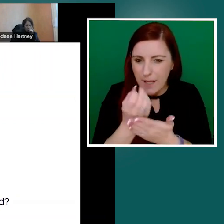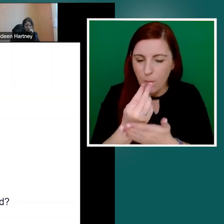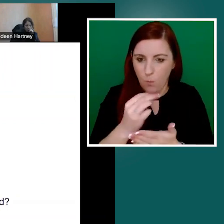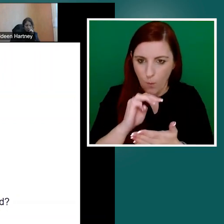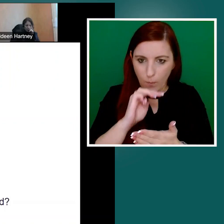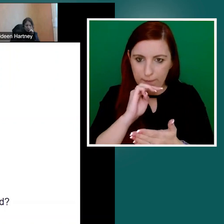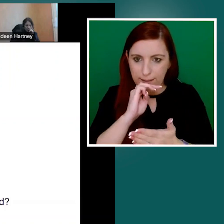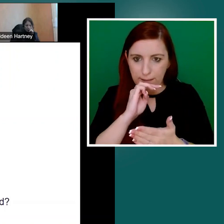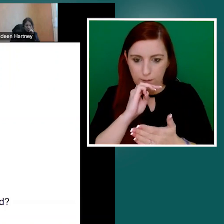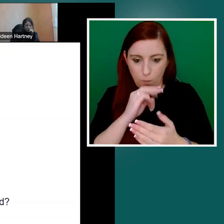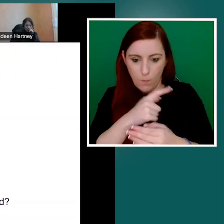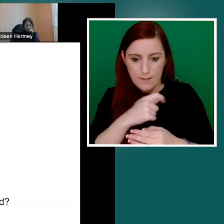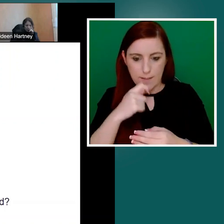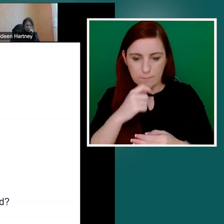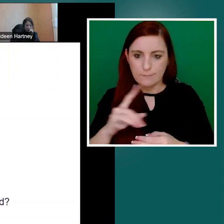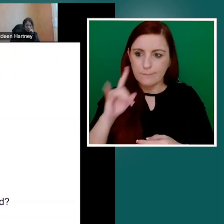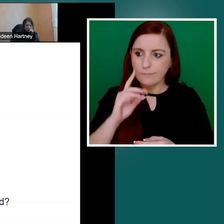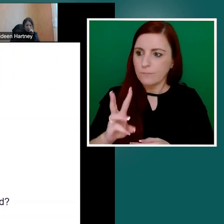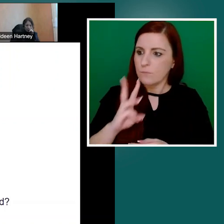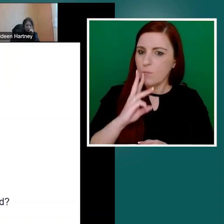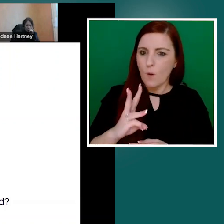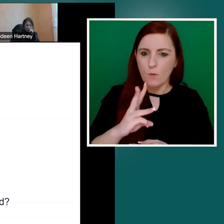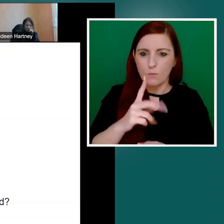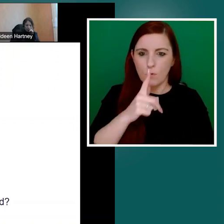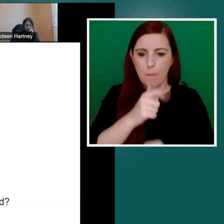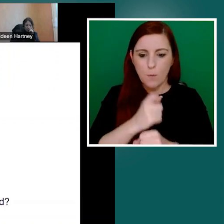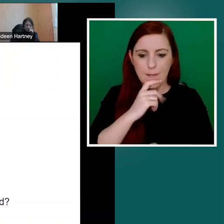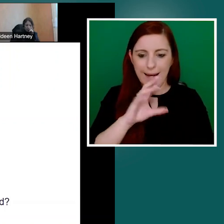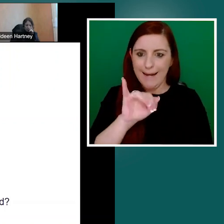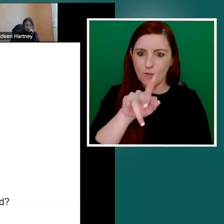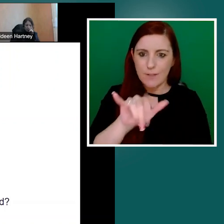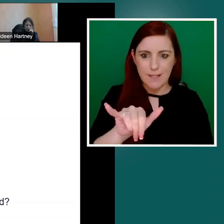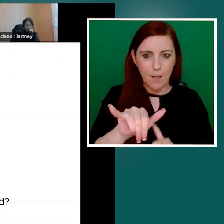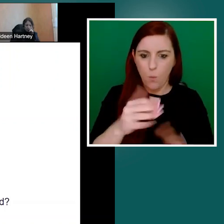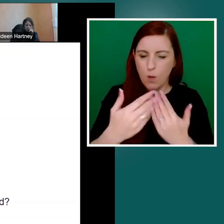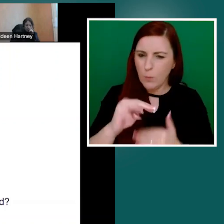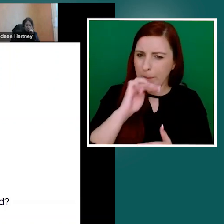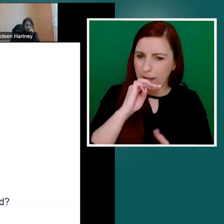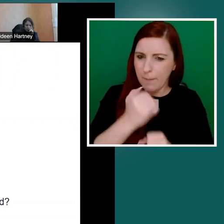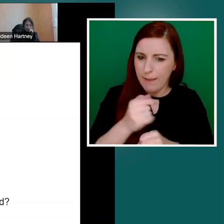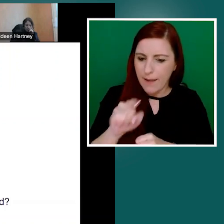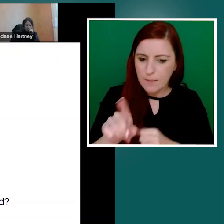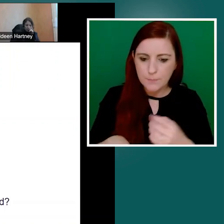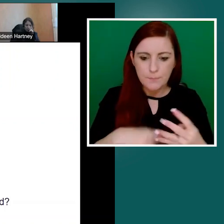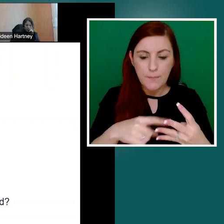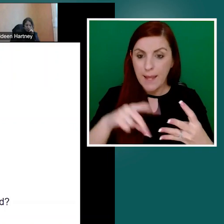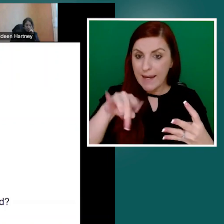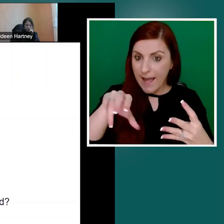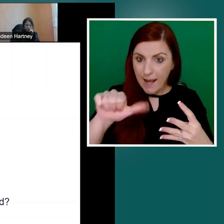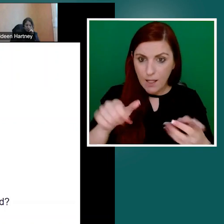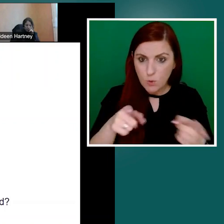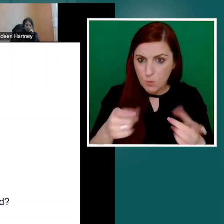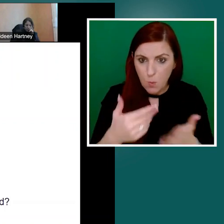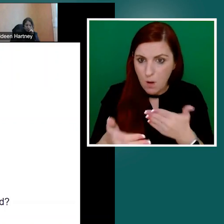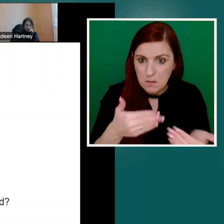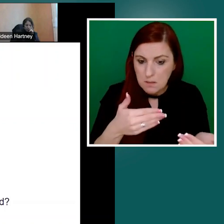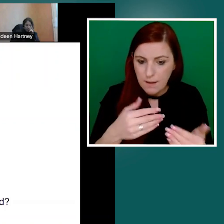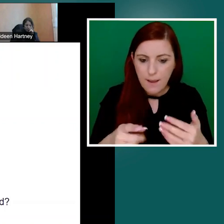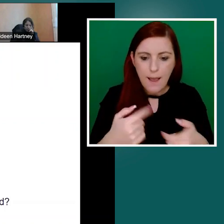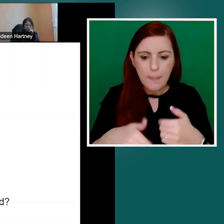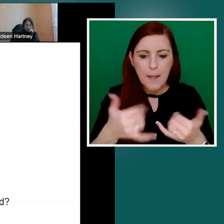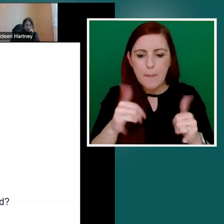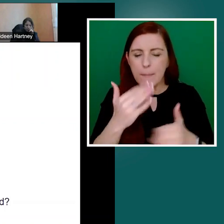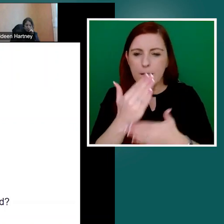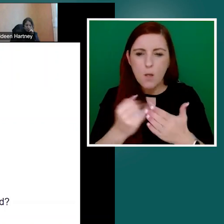in NALA. And as I said, maybe some ideas about in addition to this toolkit, other things that we can do to create a literacy friendly society in